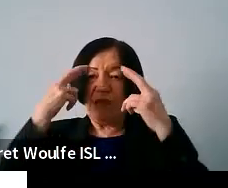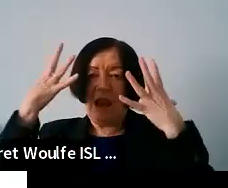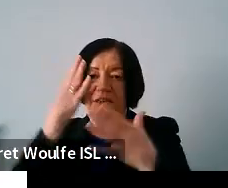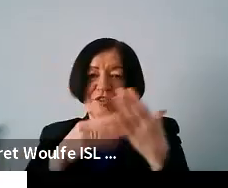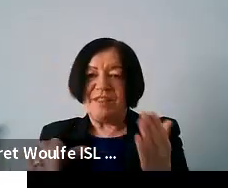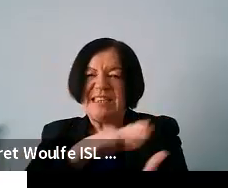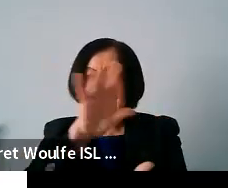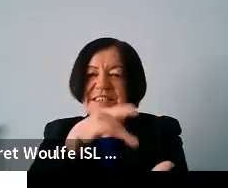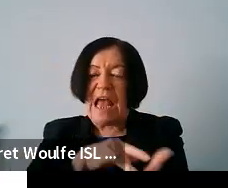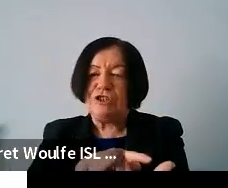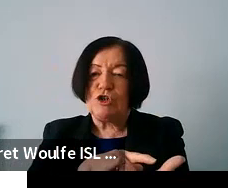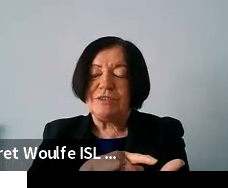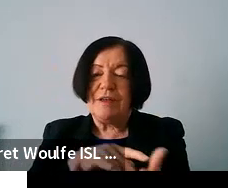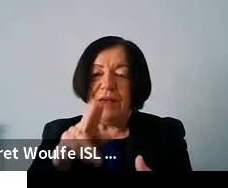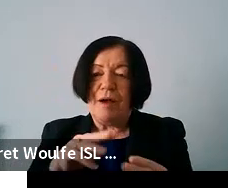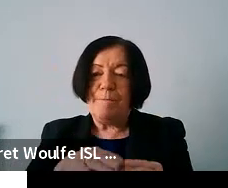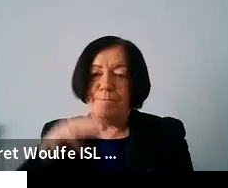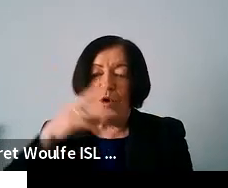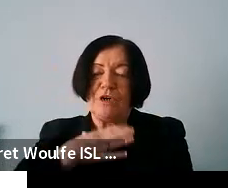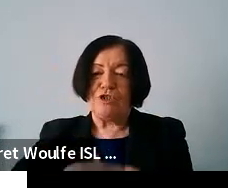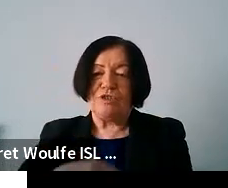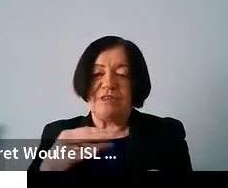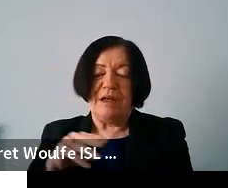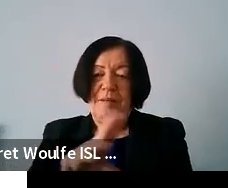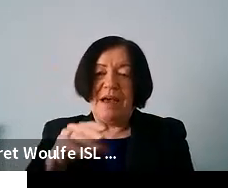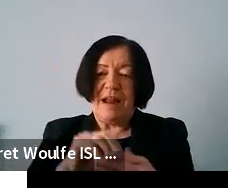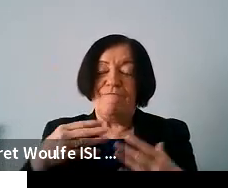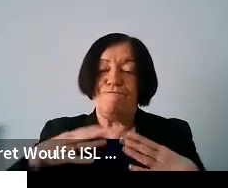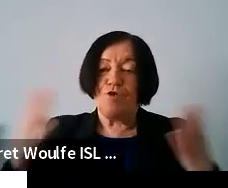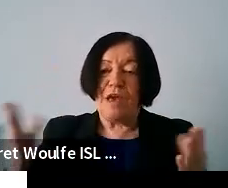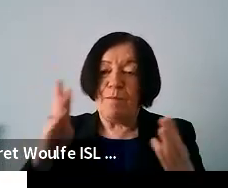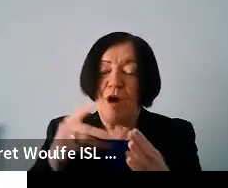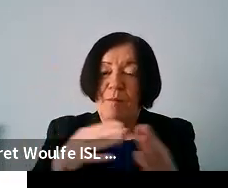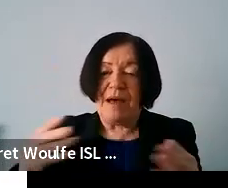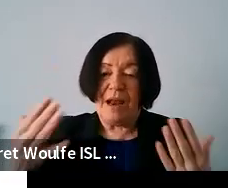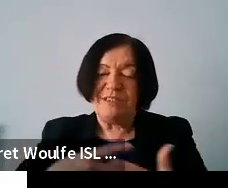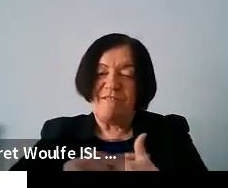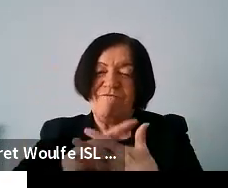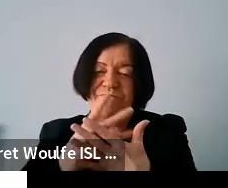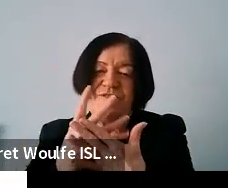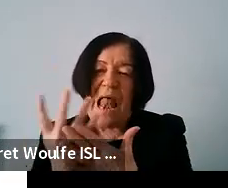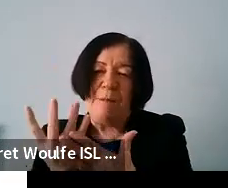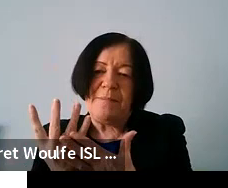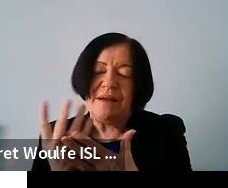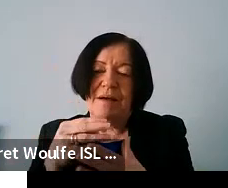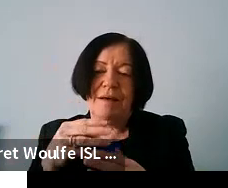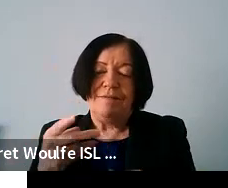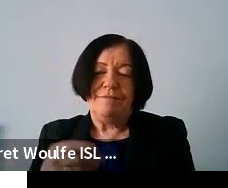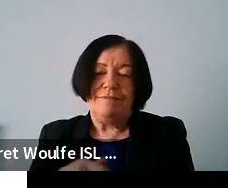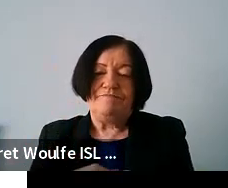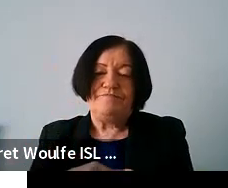centers could become much more than just a place to get free broadband and are developing these so that they can be a bit more